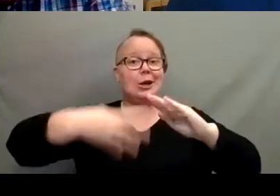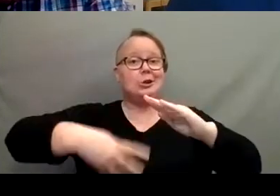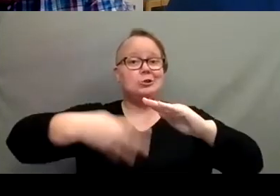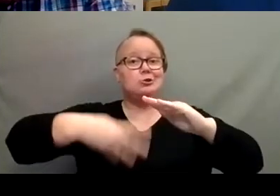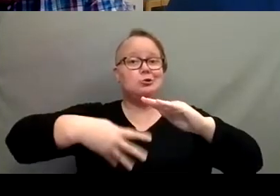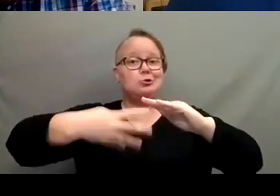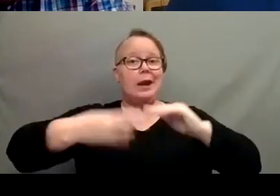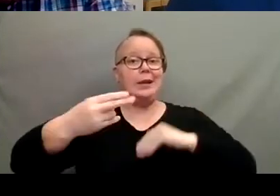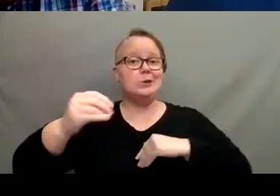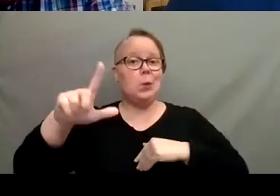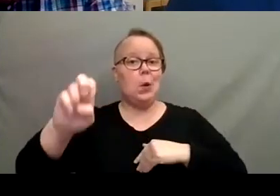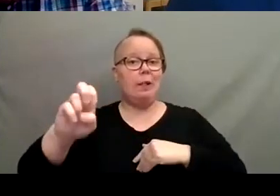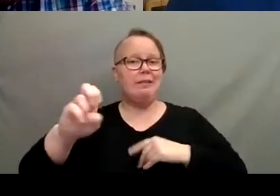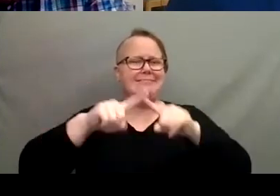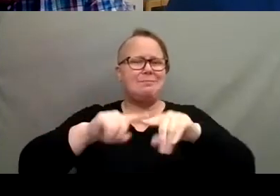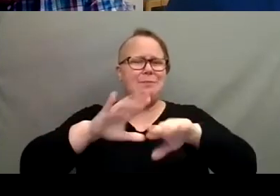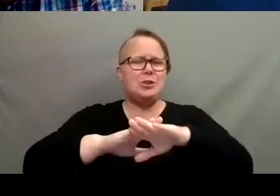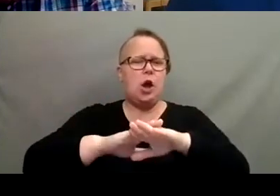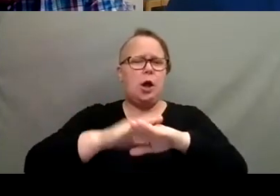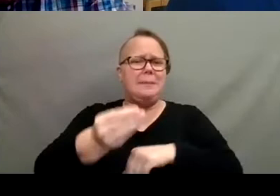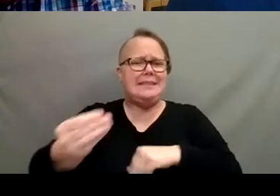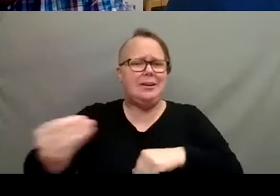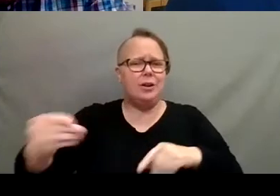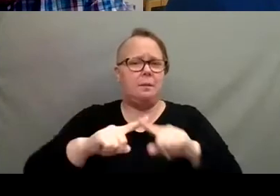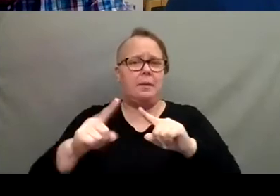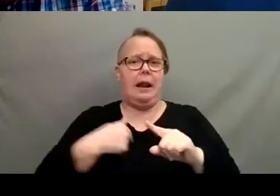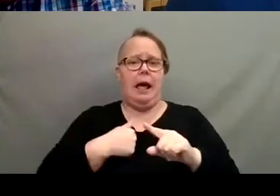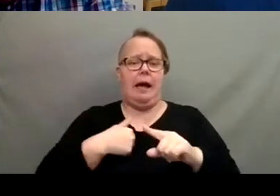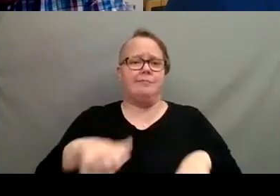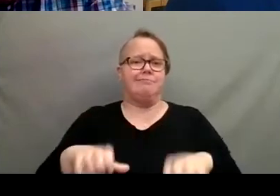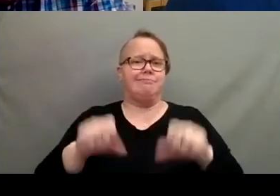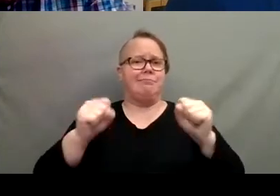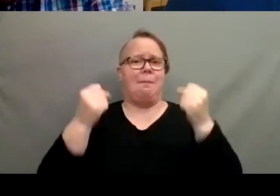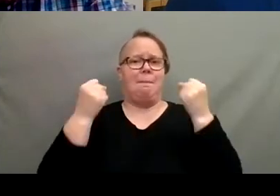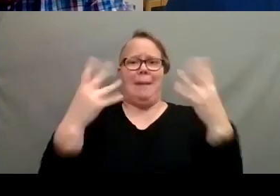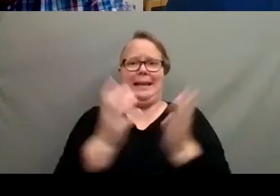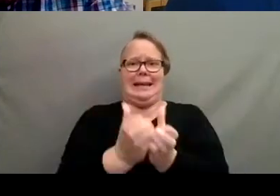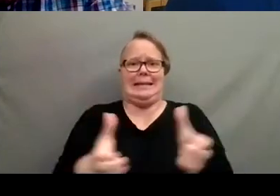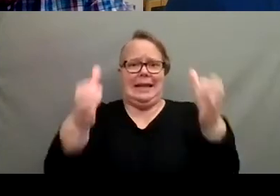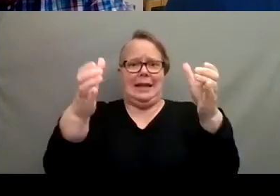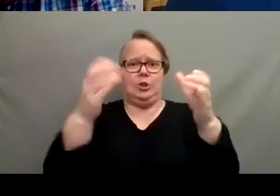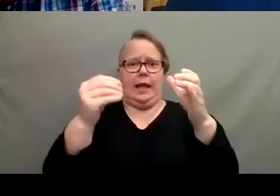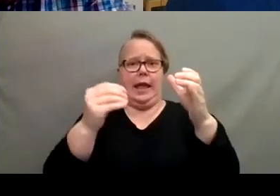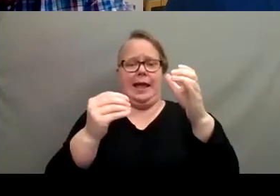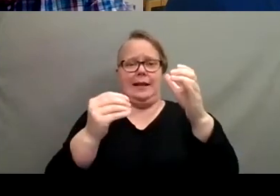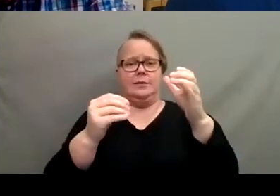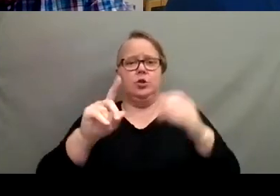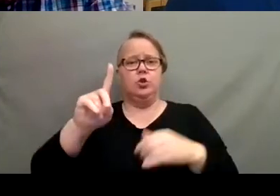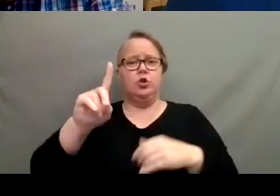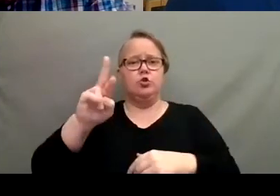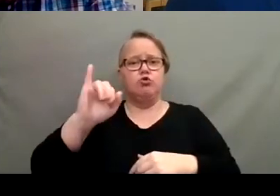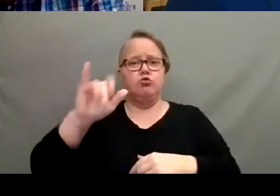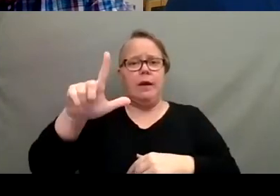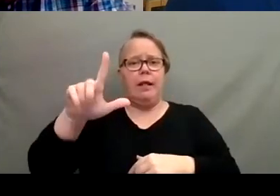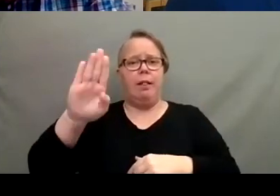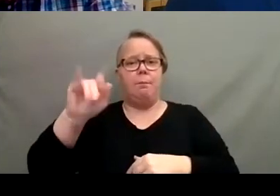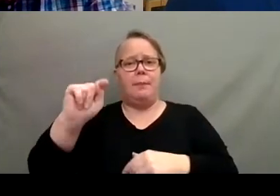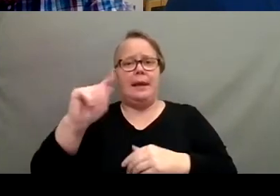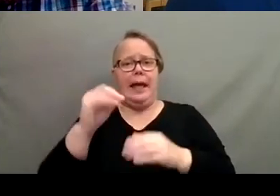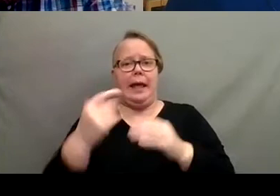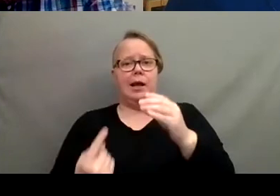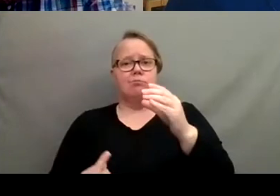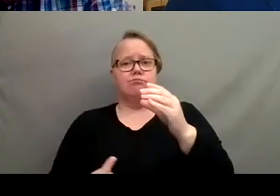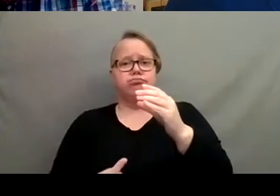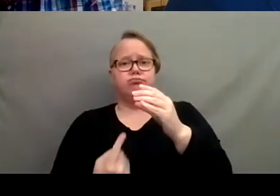it kind of depends what the material is, but I've taken lots of containers and just put a drill bit on a drill and drilled my own